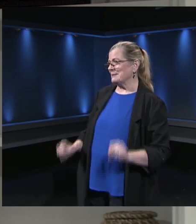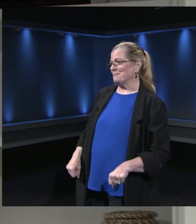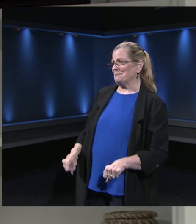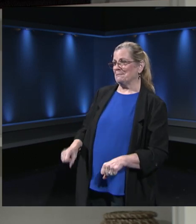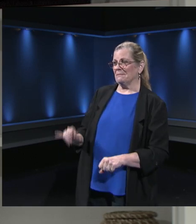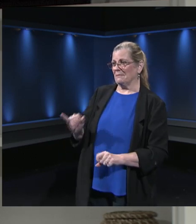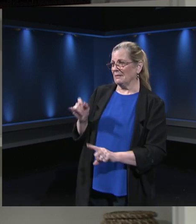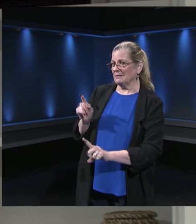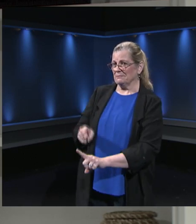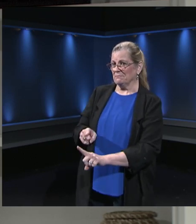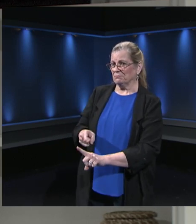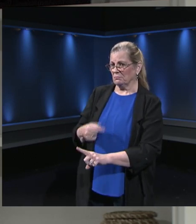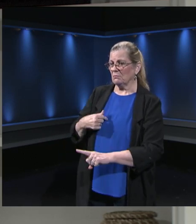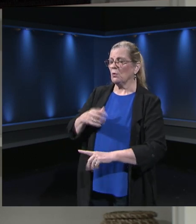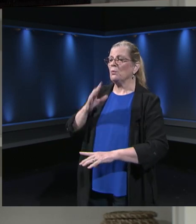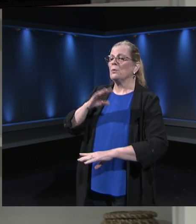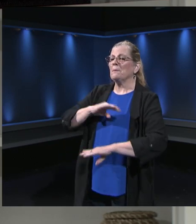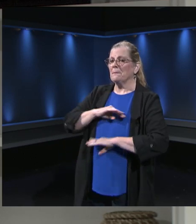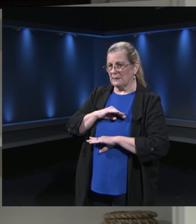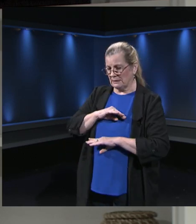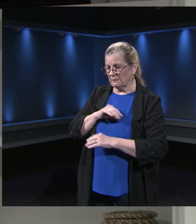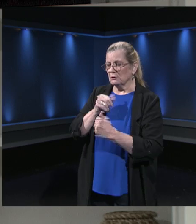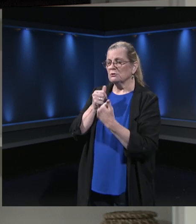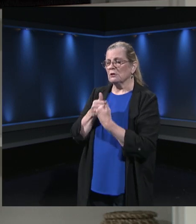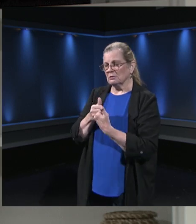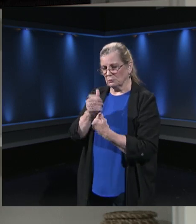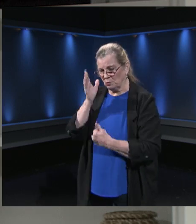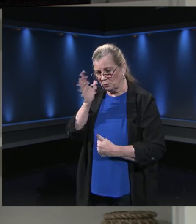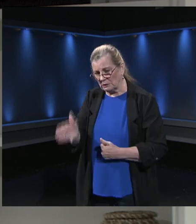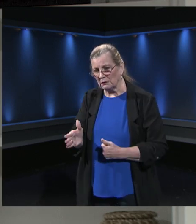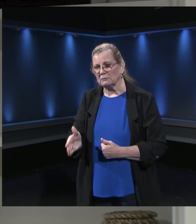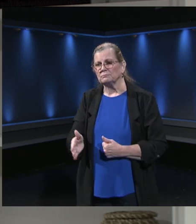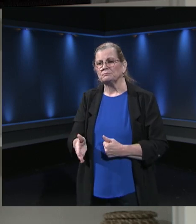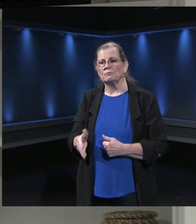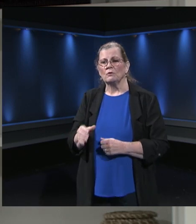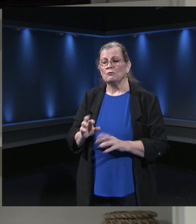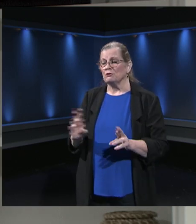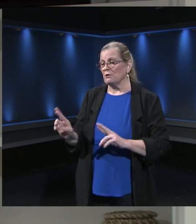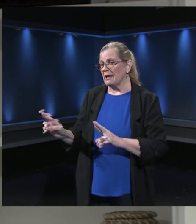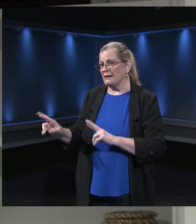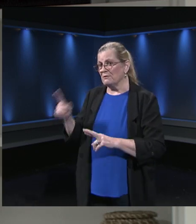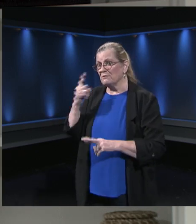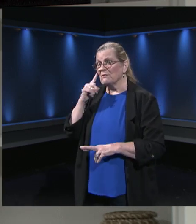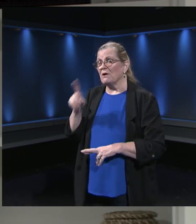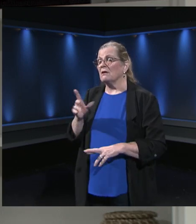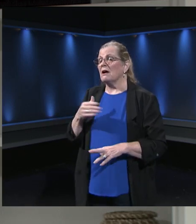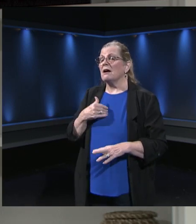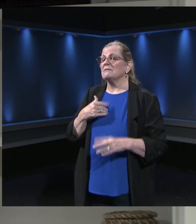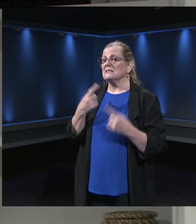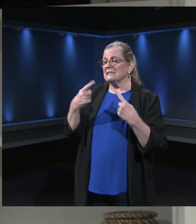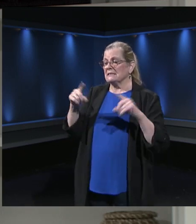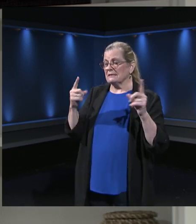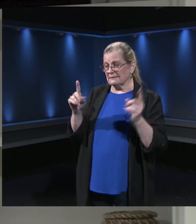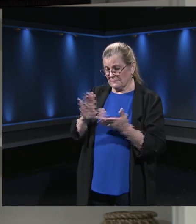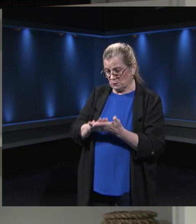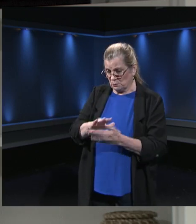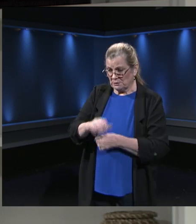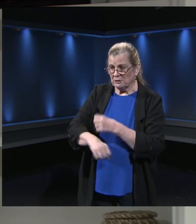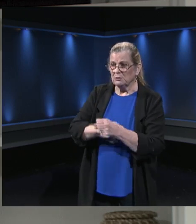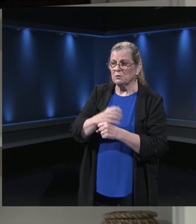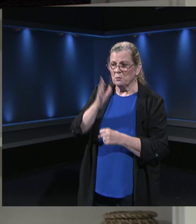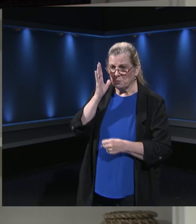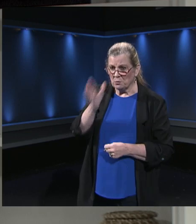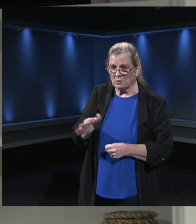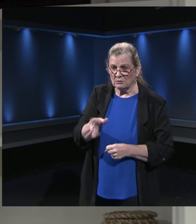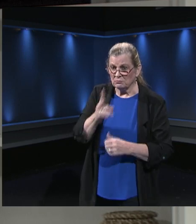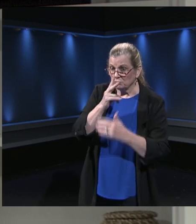meet the challenge of COVID-19, and we will have a successful school year. I can't predict a